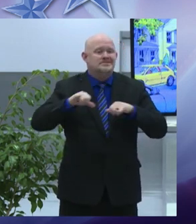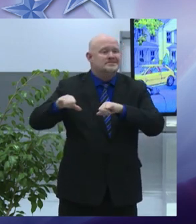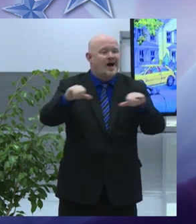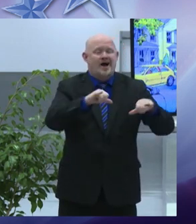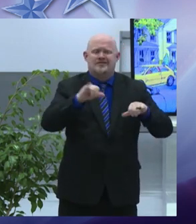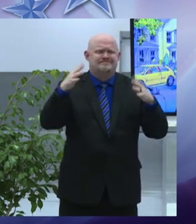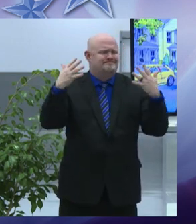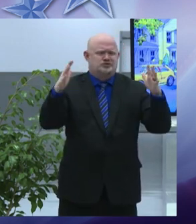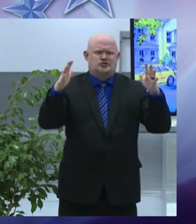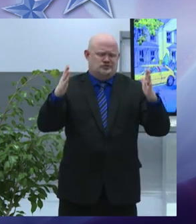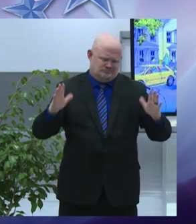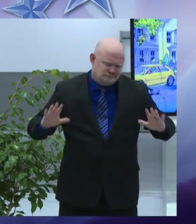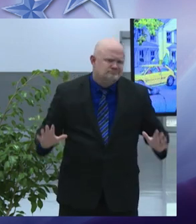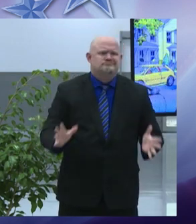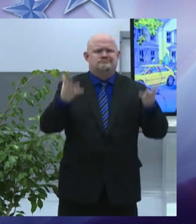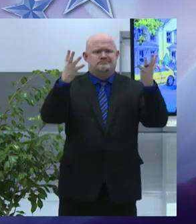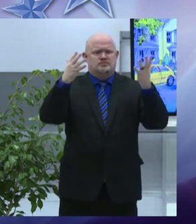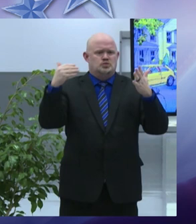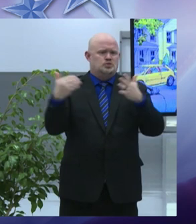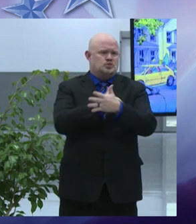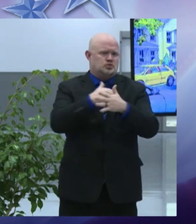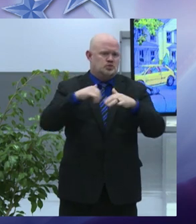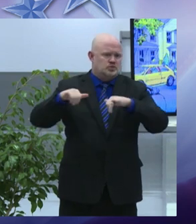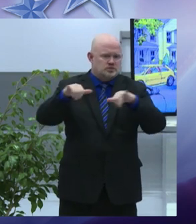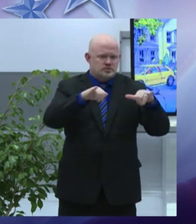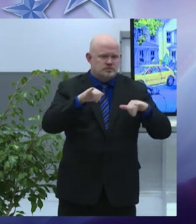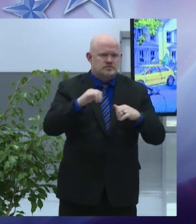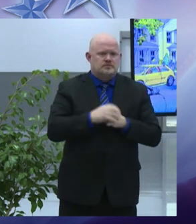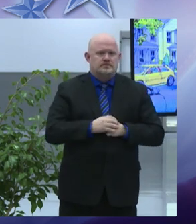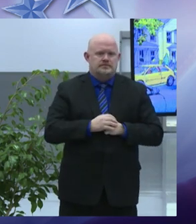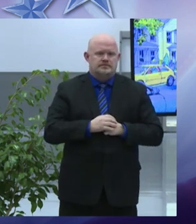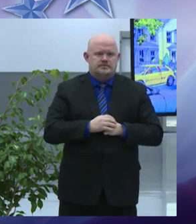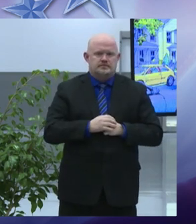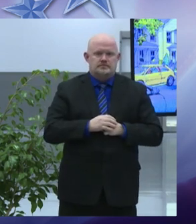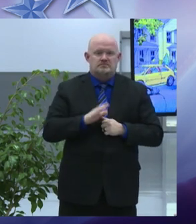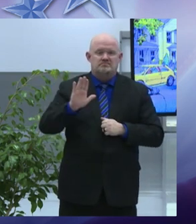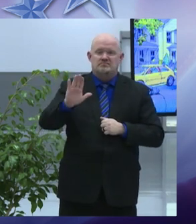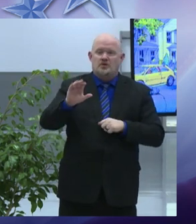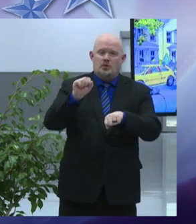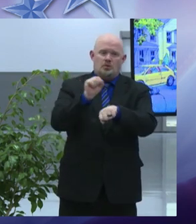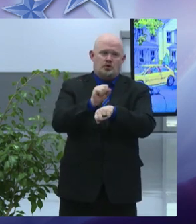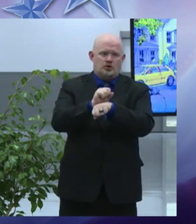especially lead mitigation will be a lasting legacy of his service thank you congressman katko